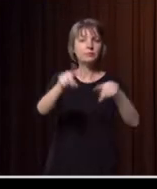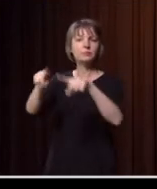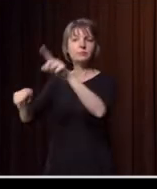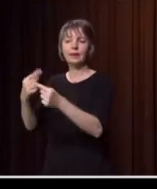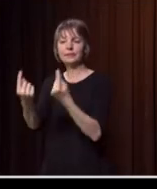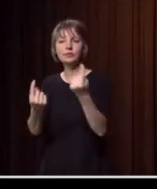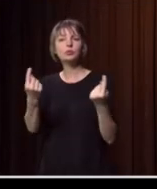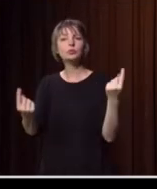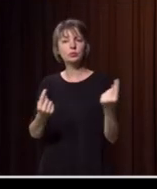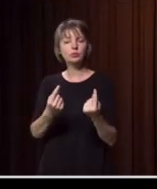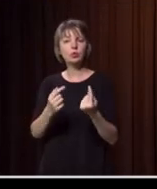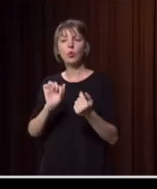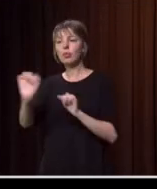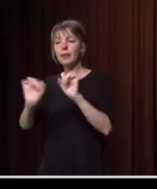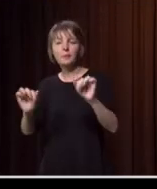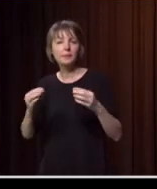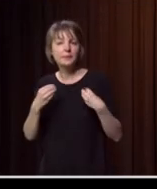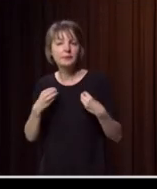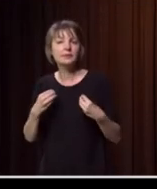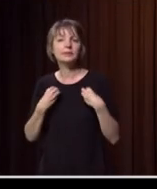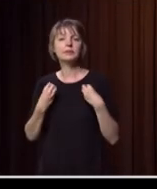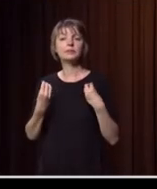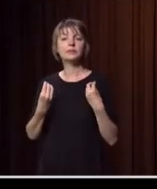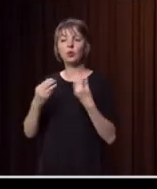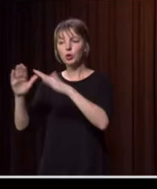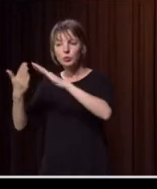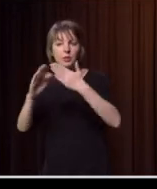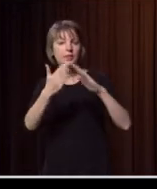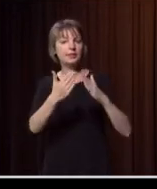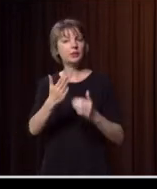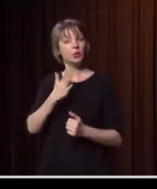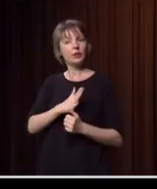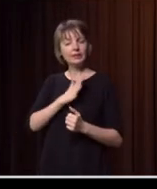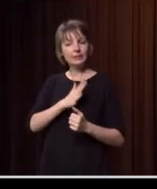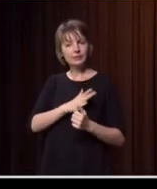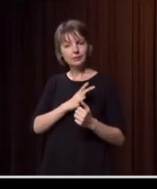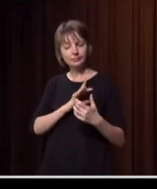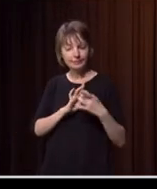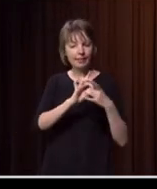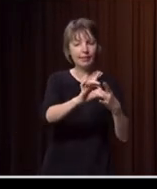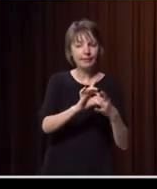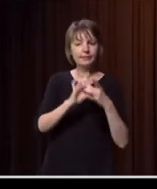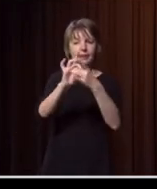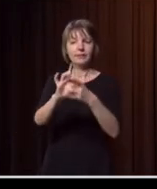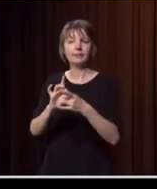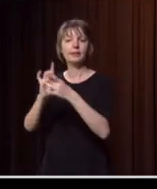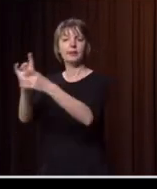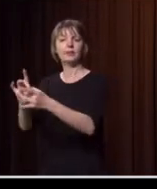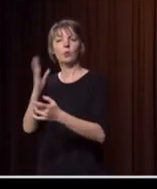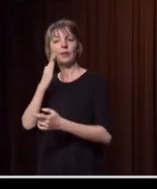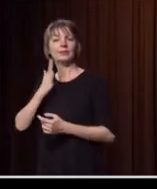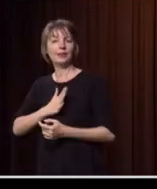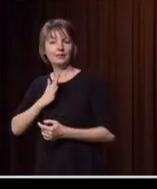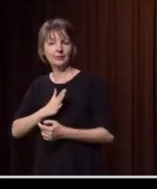independent businesses, community profiles, all those sorts of things. We need to be able to connect as is necessary and as is